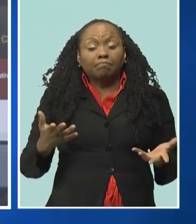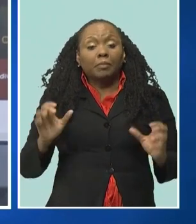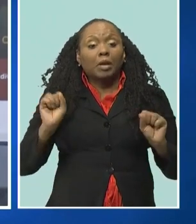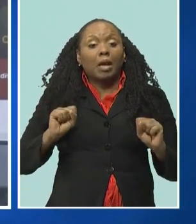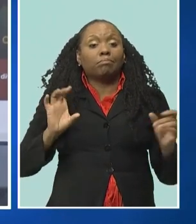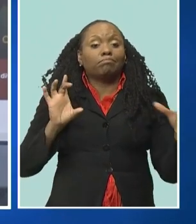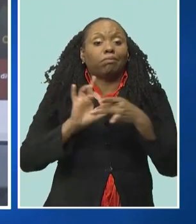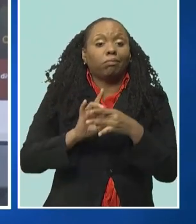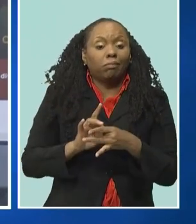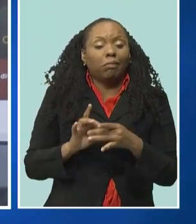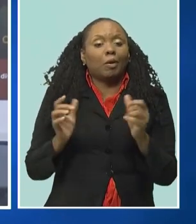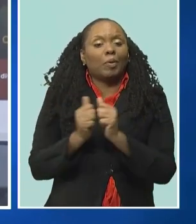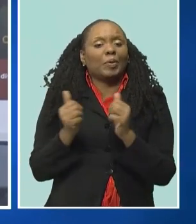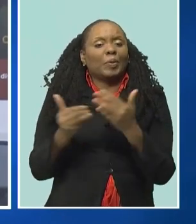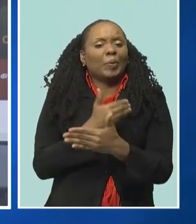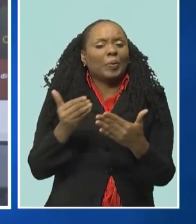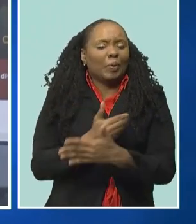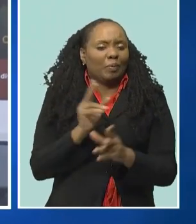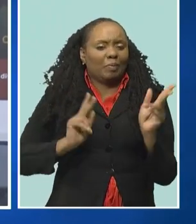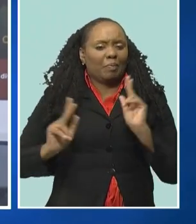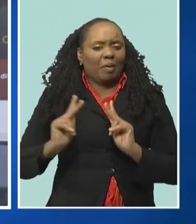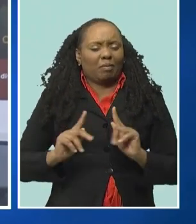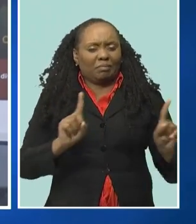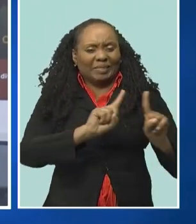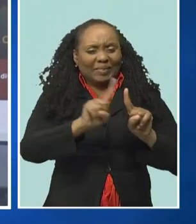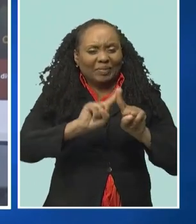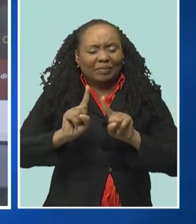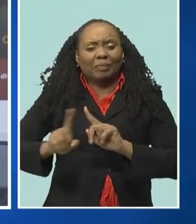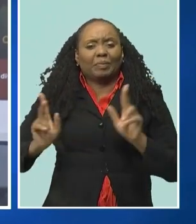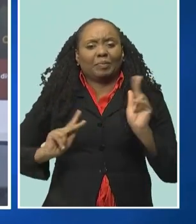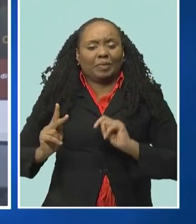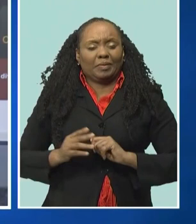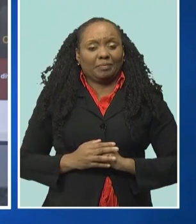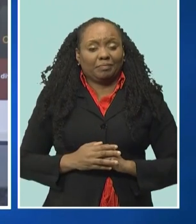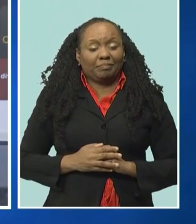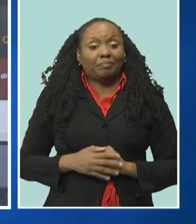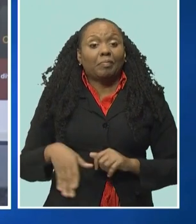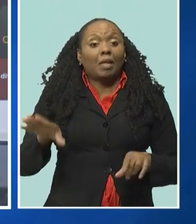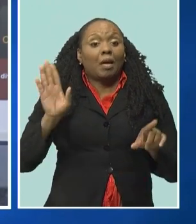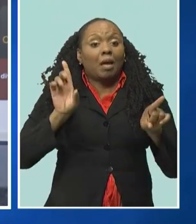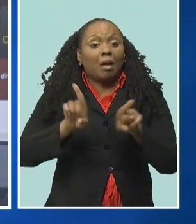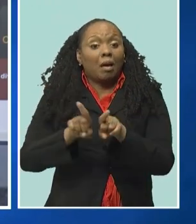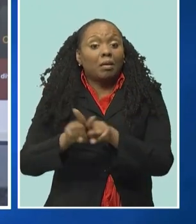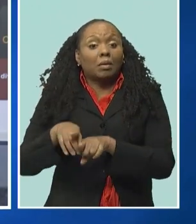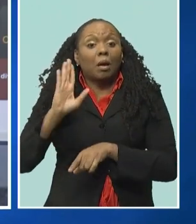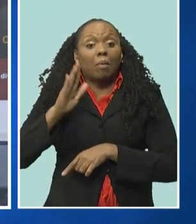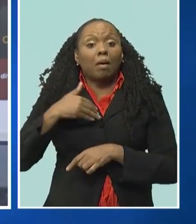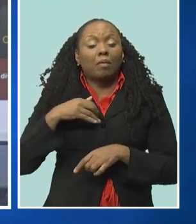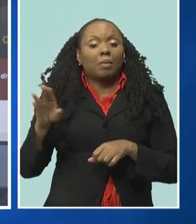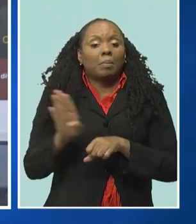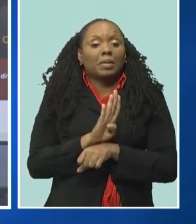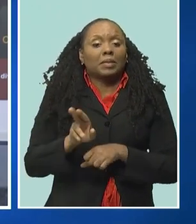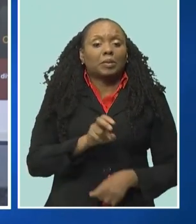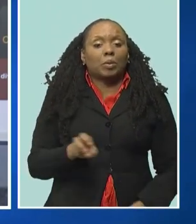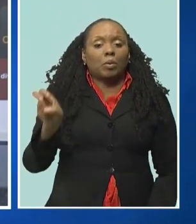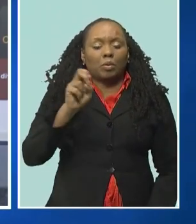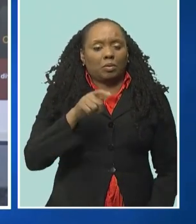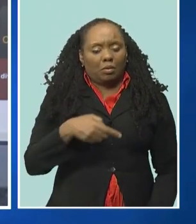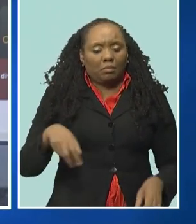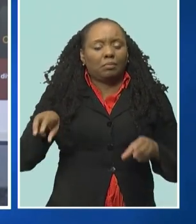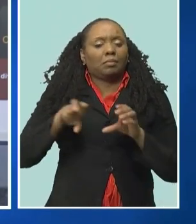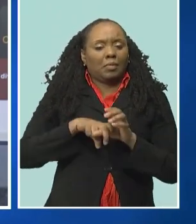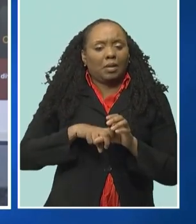with new and different people. We also have business tours. So we get on those coach buses and we go into different